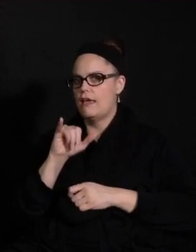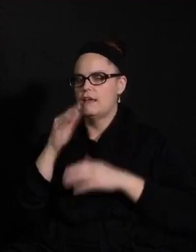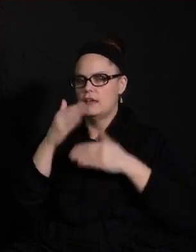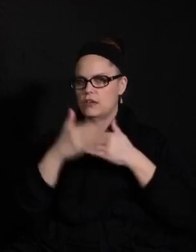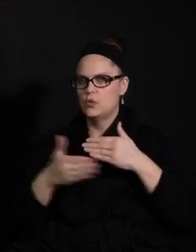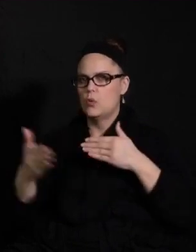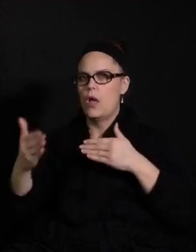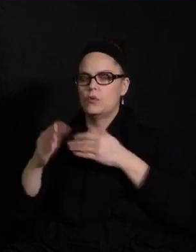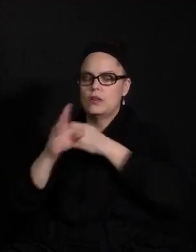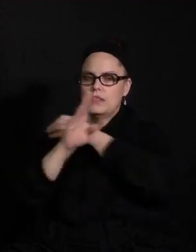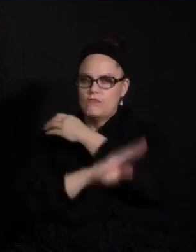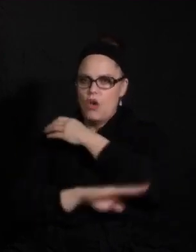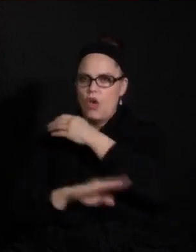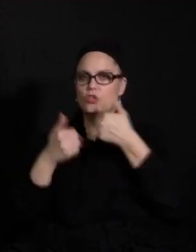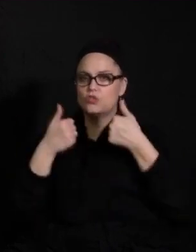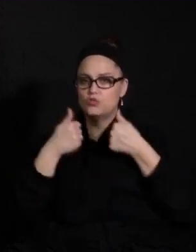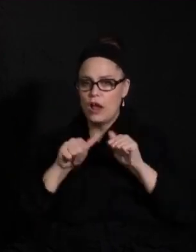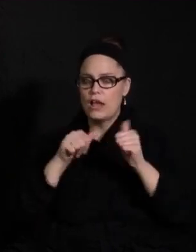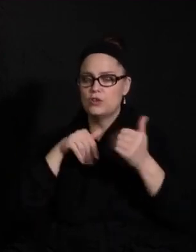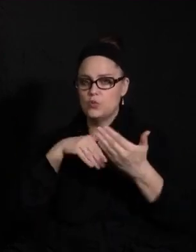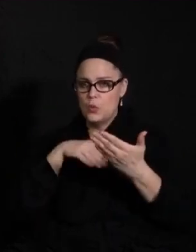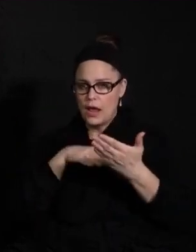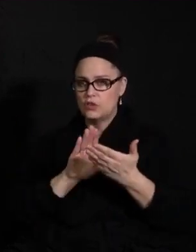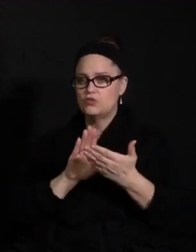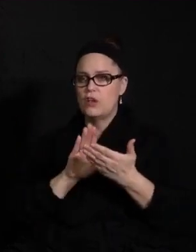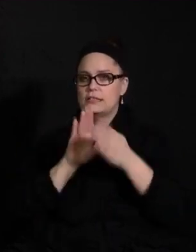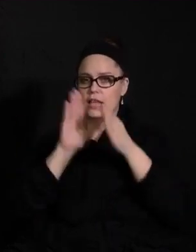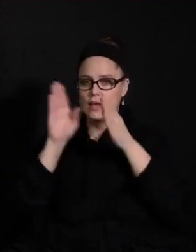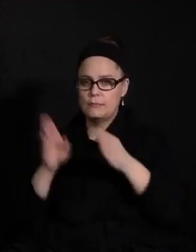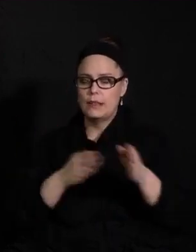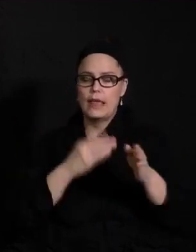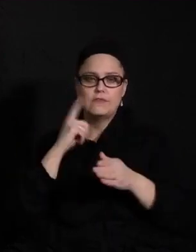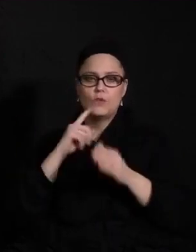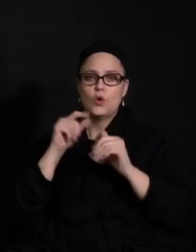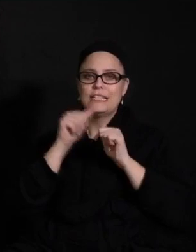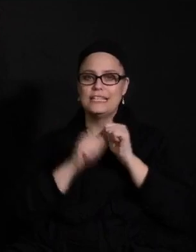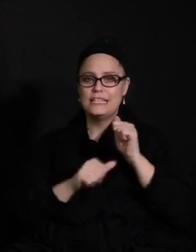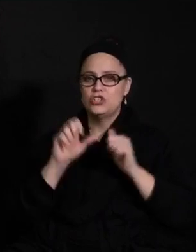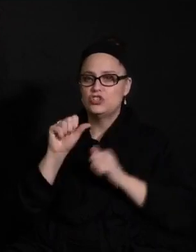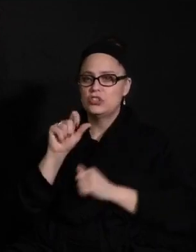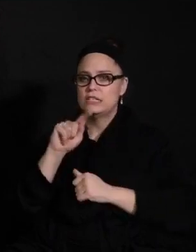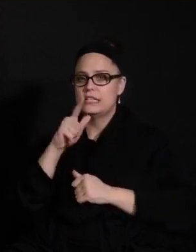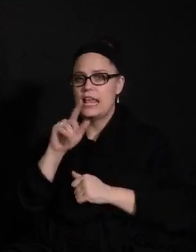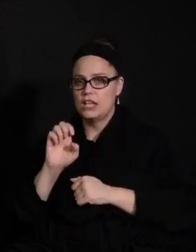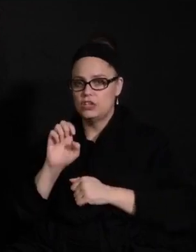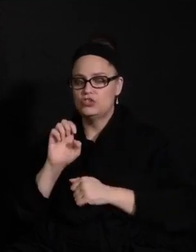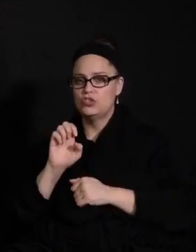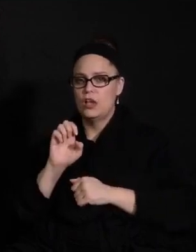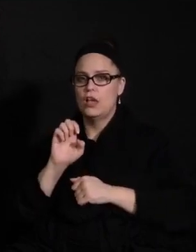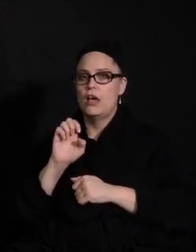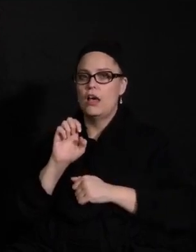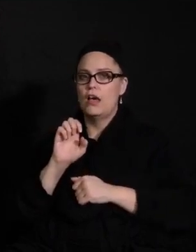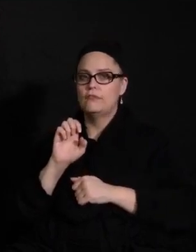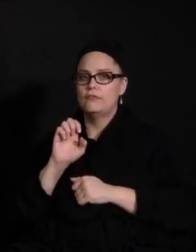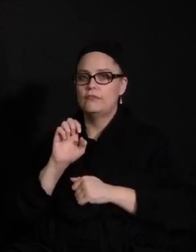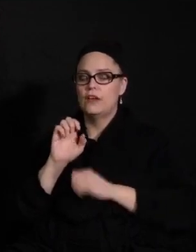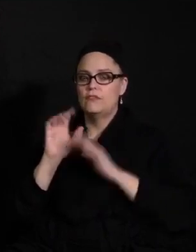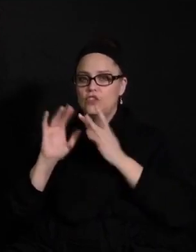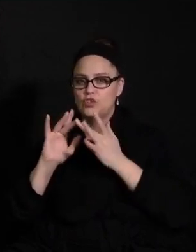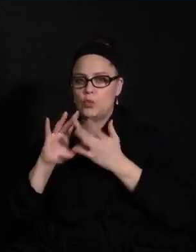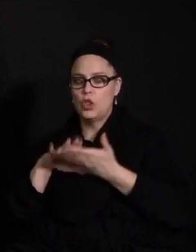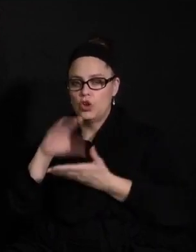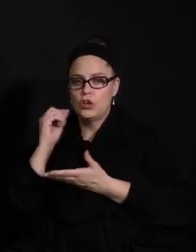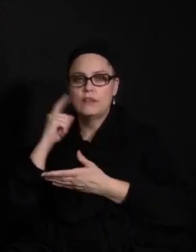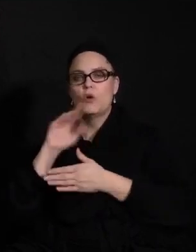trying to address and pivot and plan for each stage of virtual learning for all the students in the